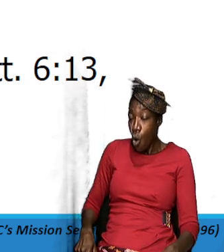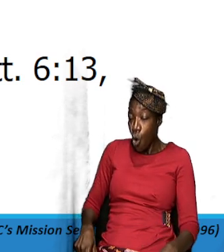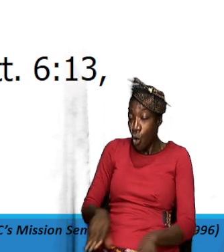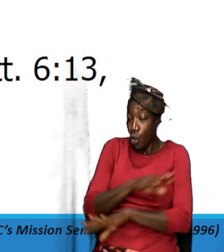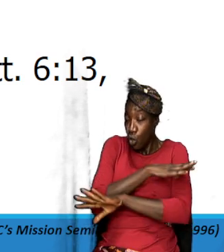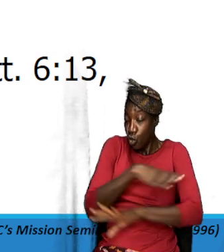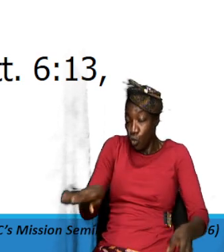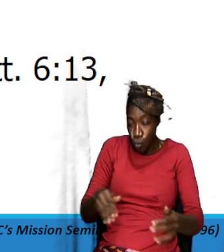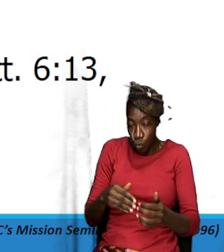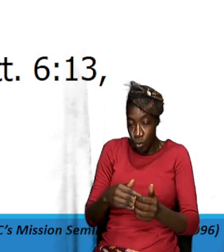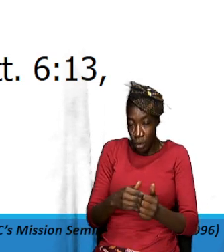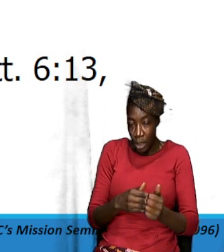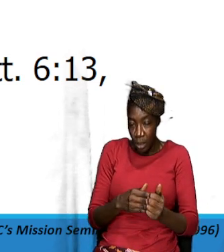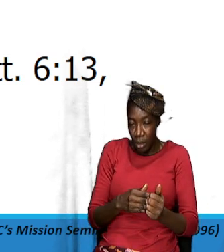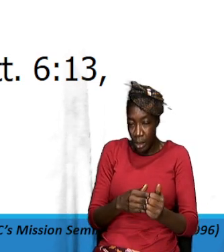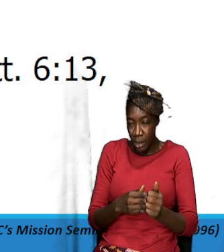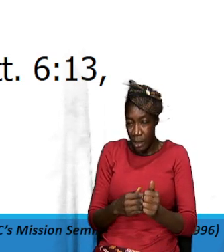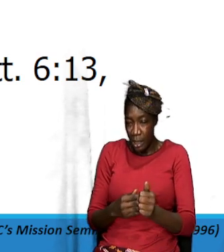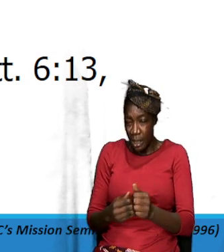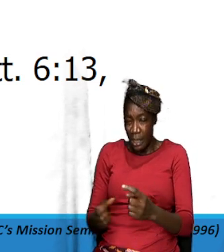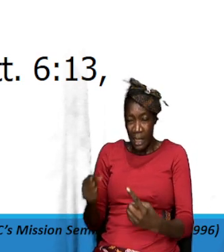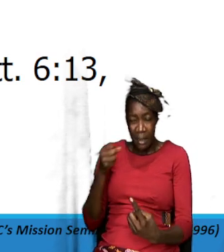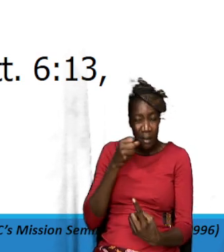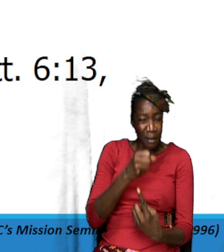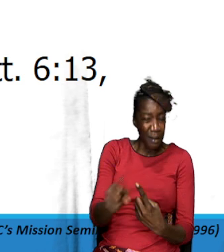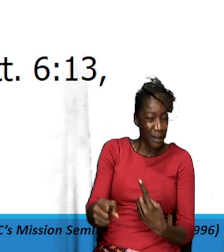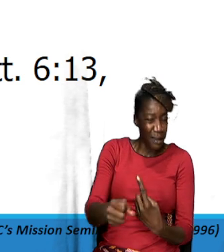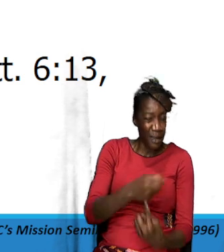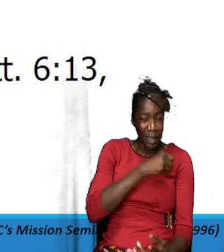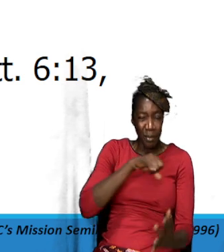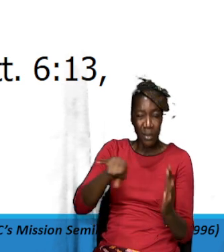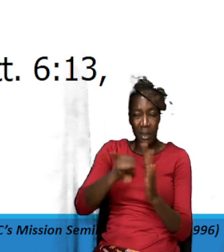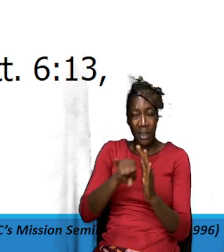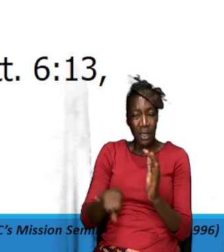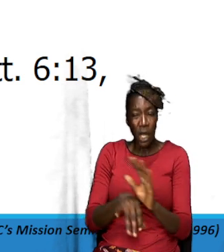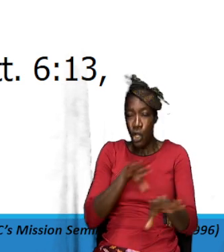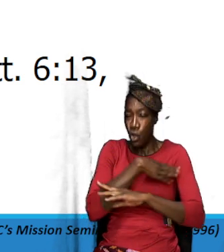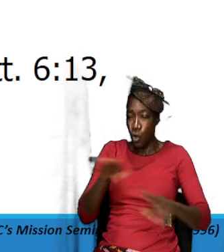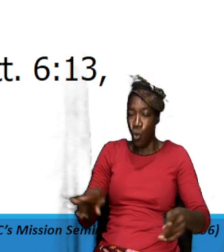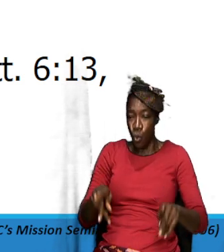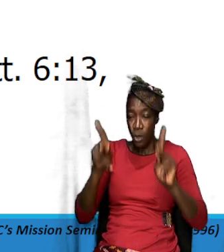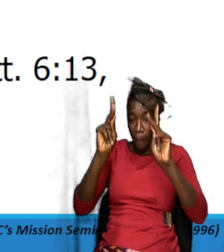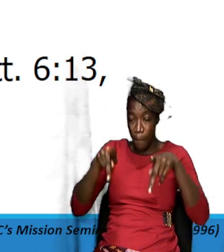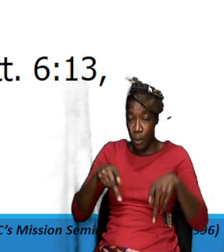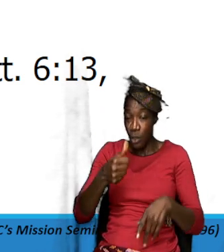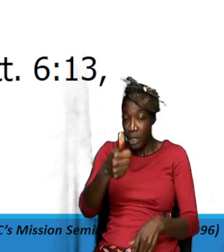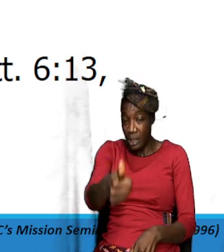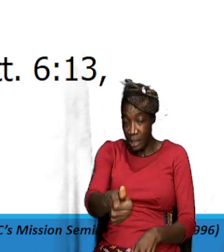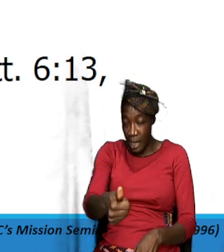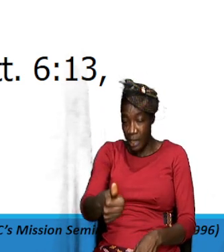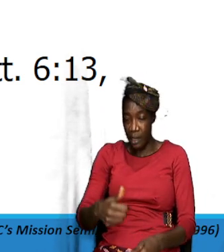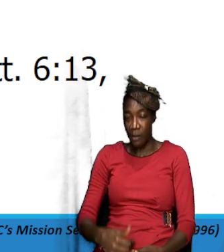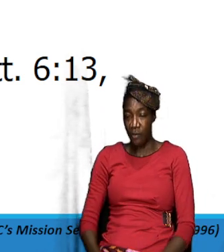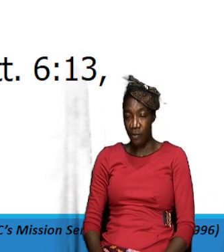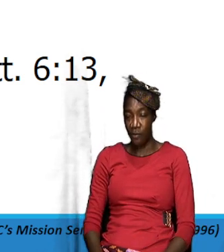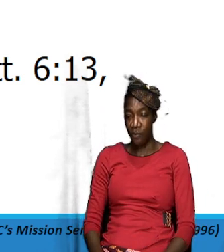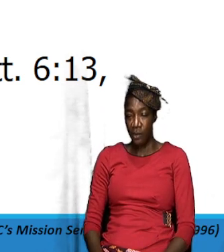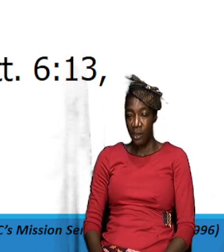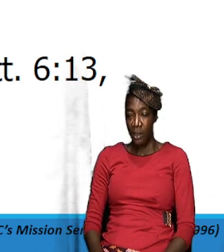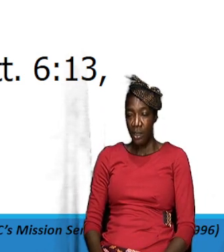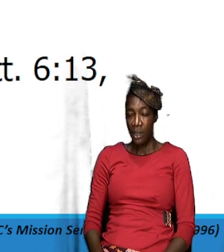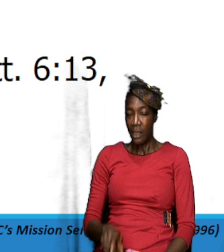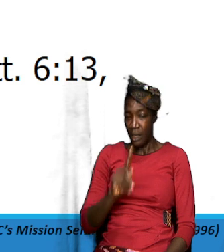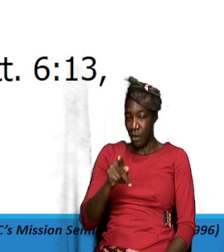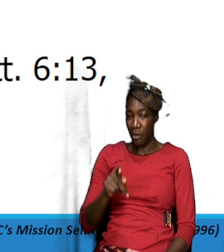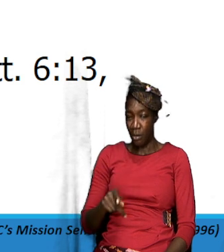into temptation and also we should not put ourselves in positions that we will be